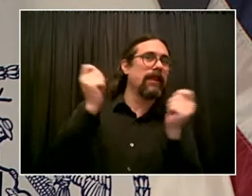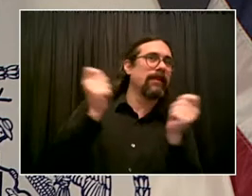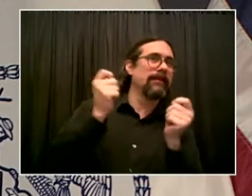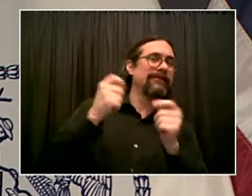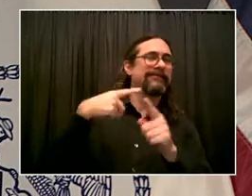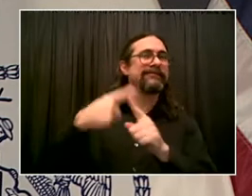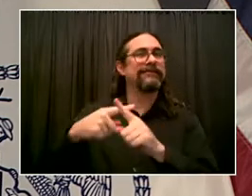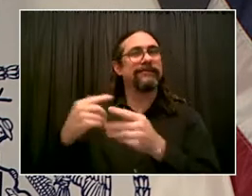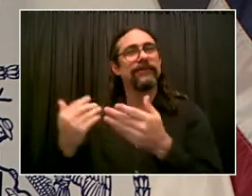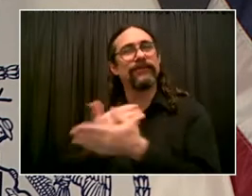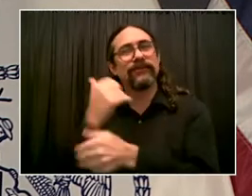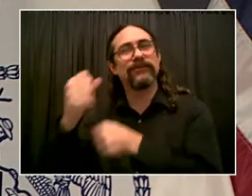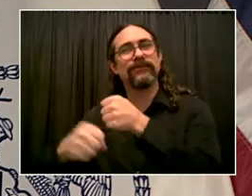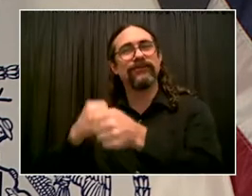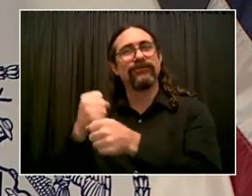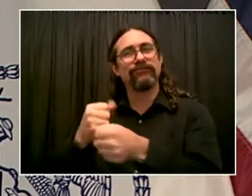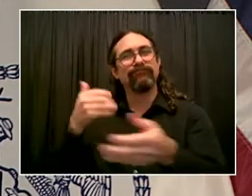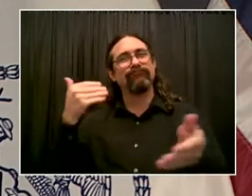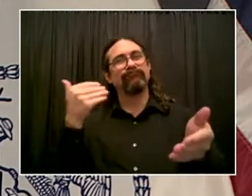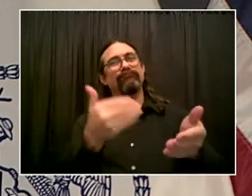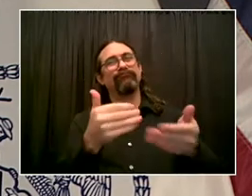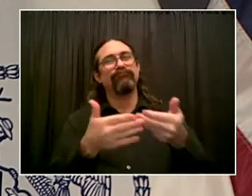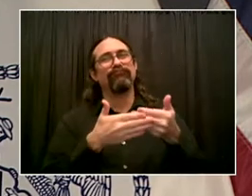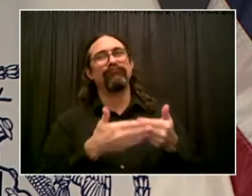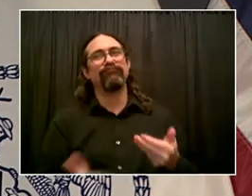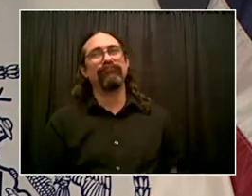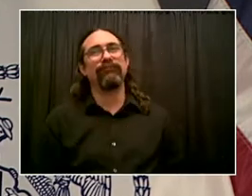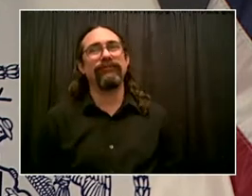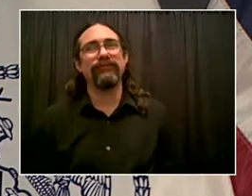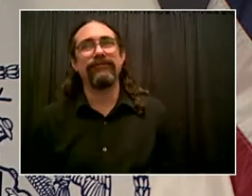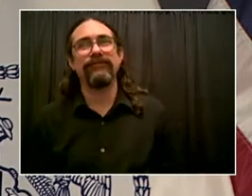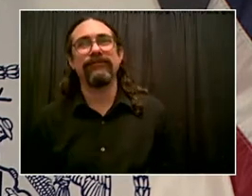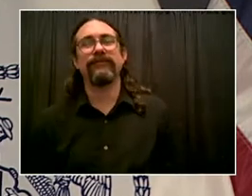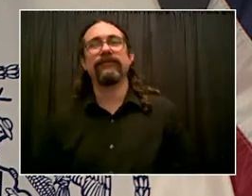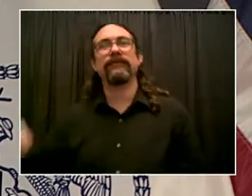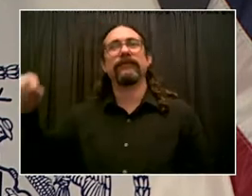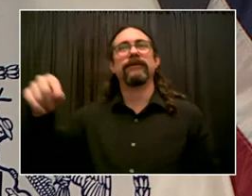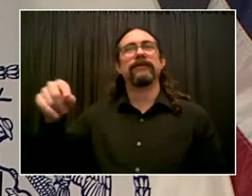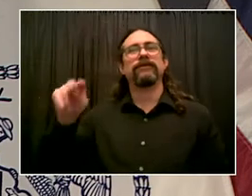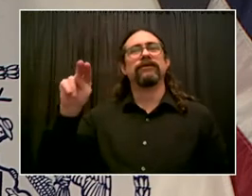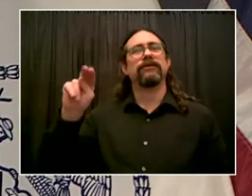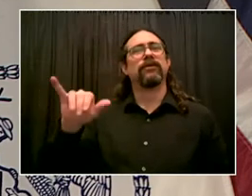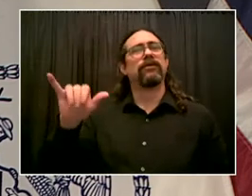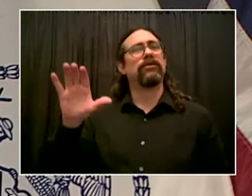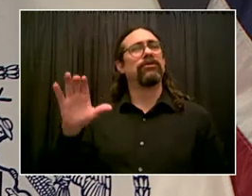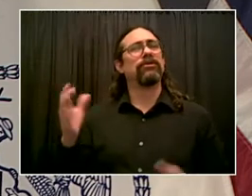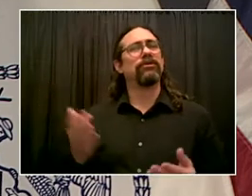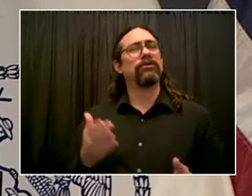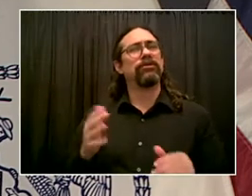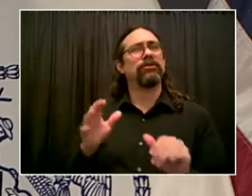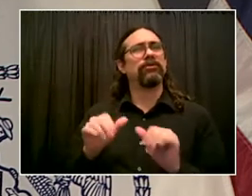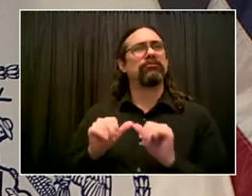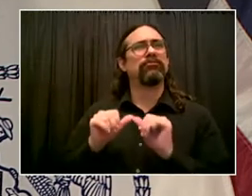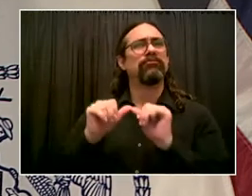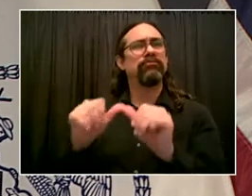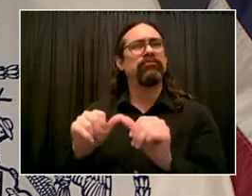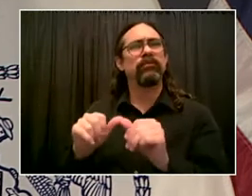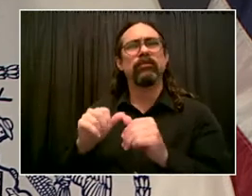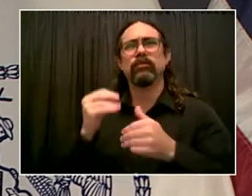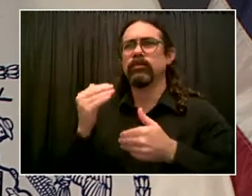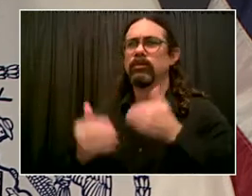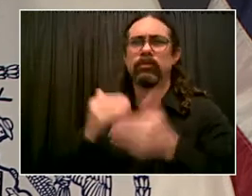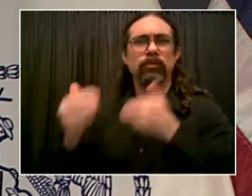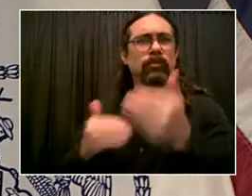we have a new challenge we're going to talk about today, and that's the Omicron variant. We are very, very carefully